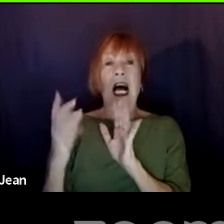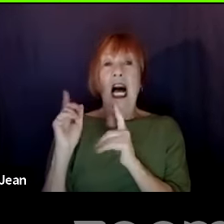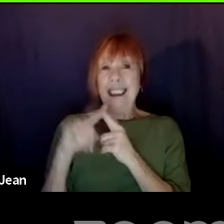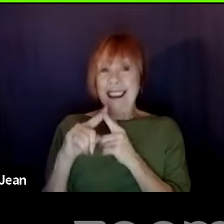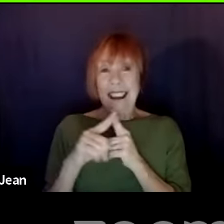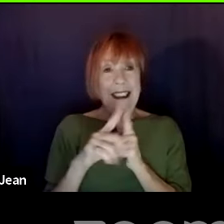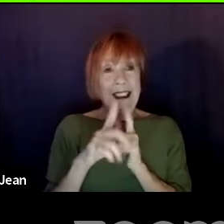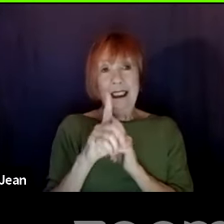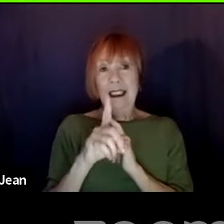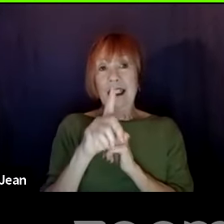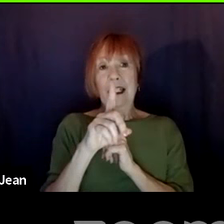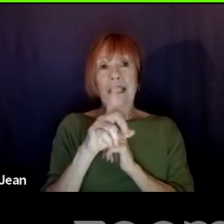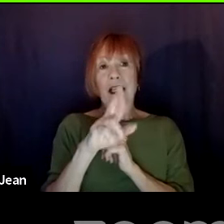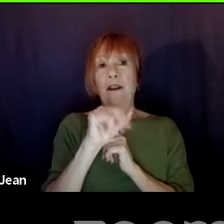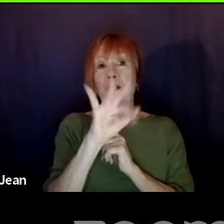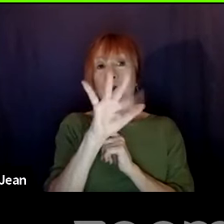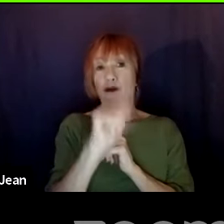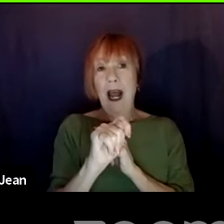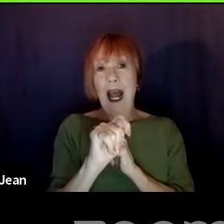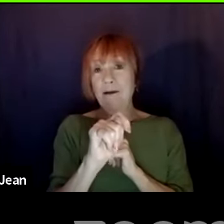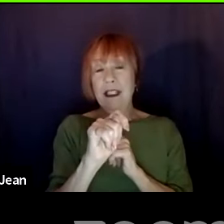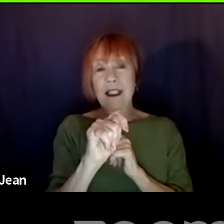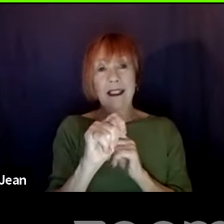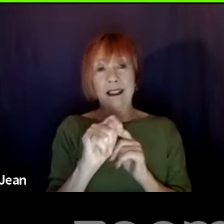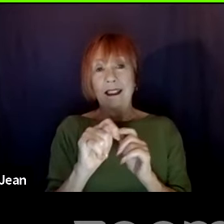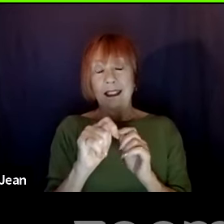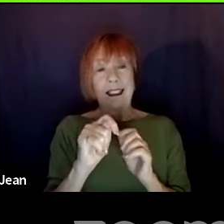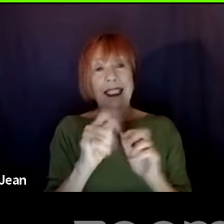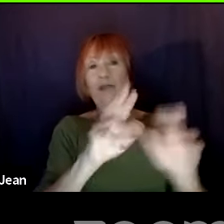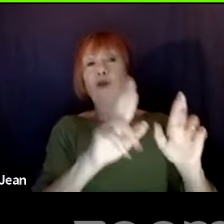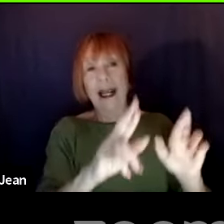never ever the first draft, usually not the third draft.